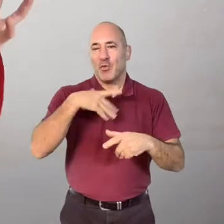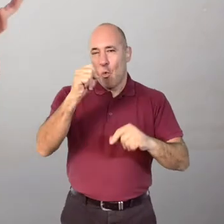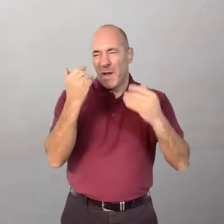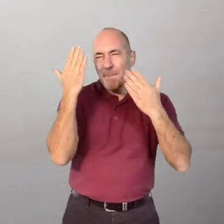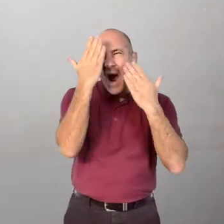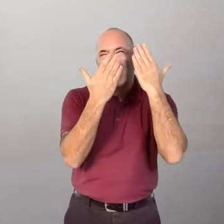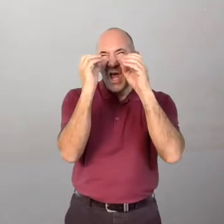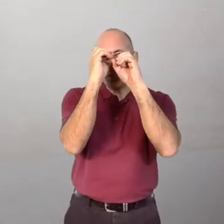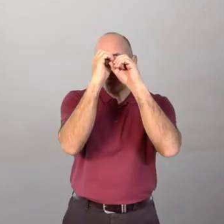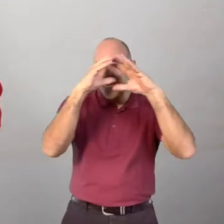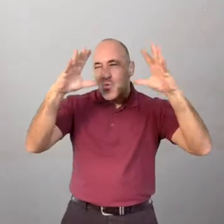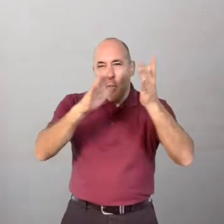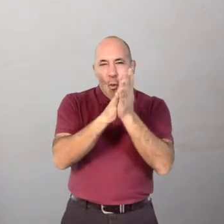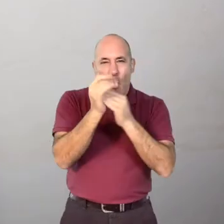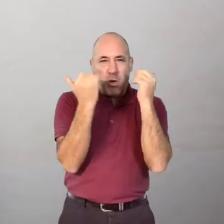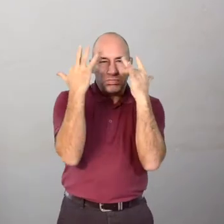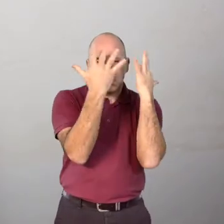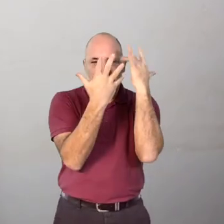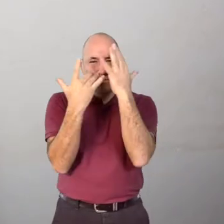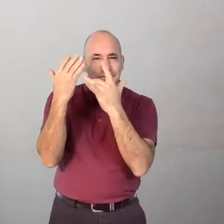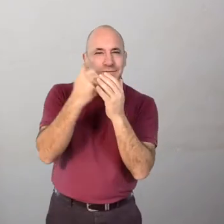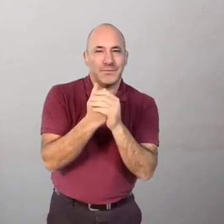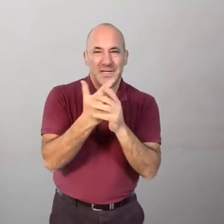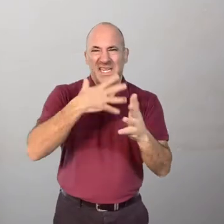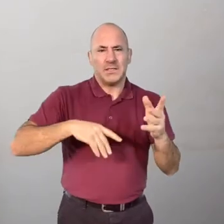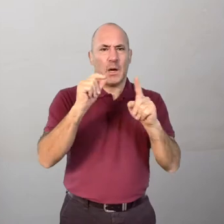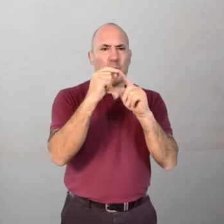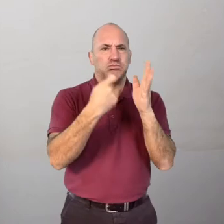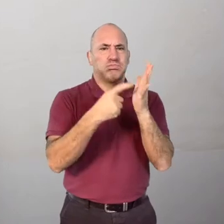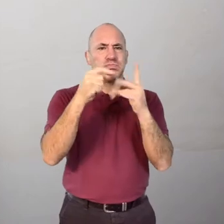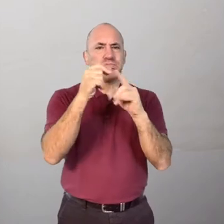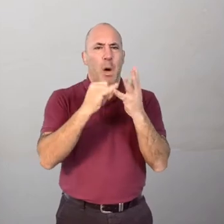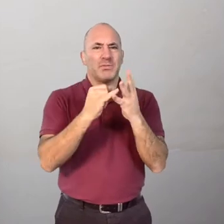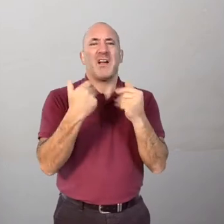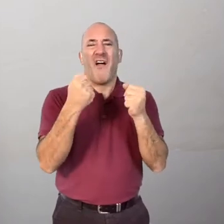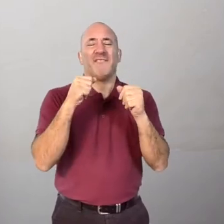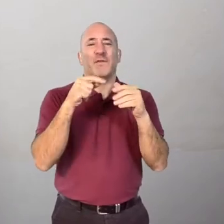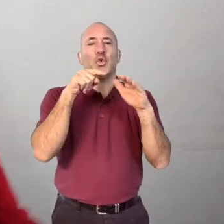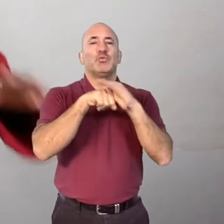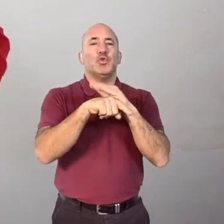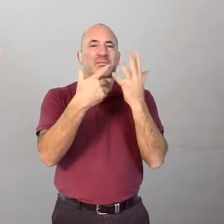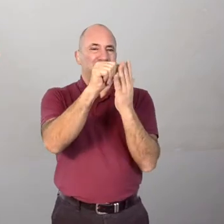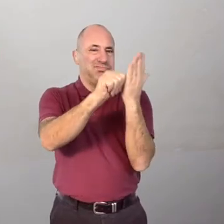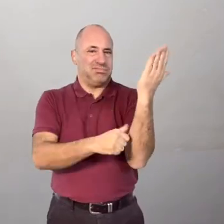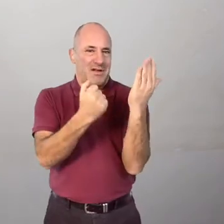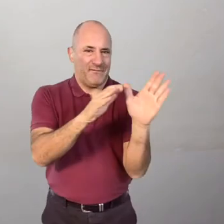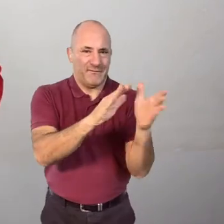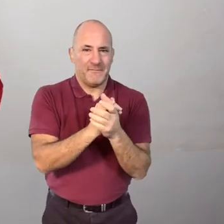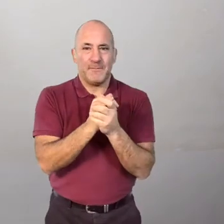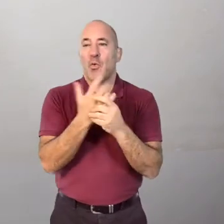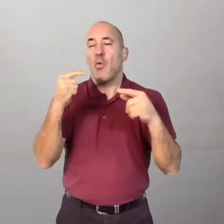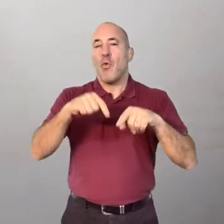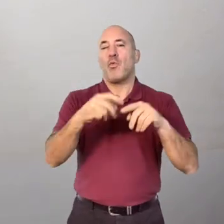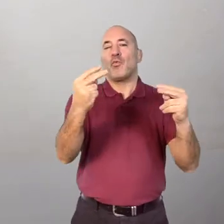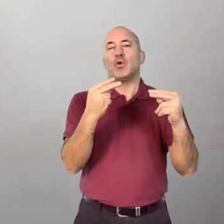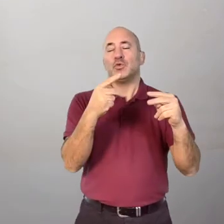up your imaginations. You will need props. They are listed in the YouTube description. Or there will be